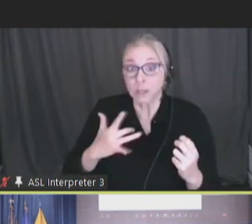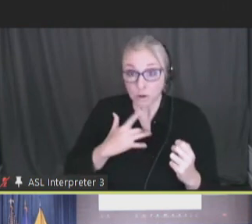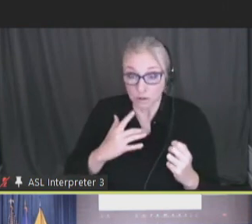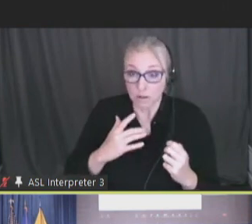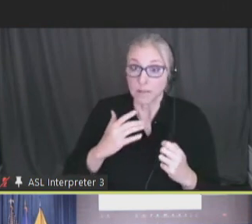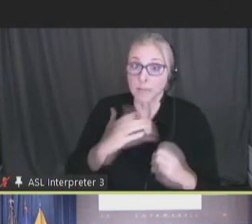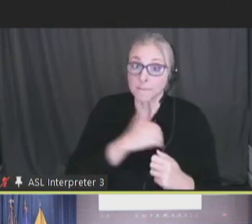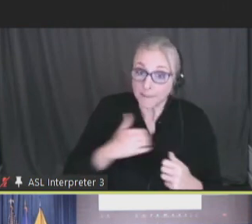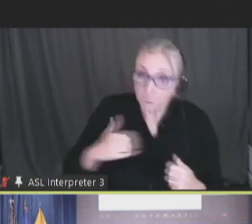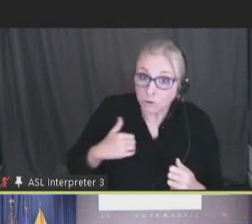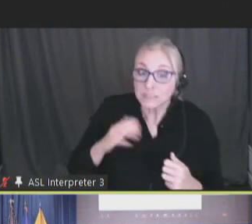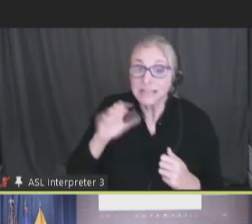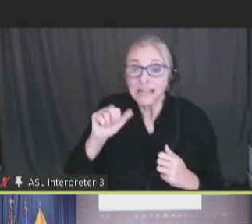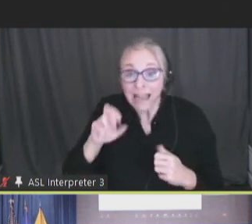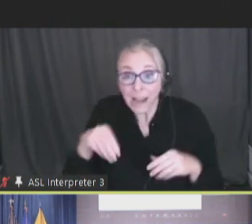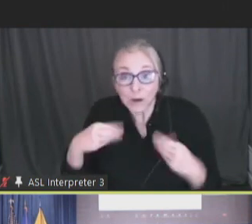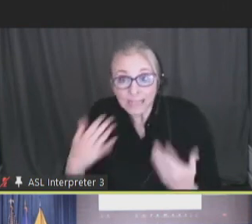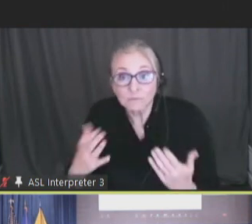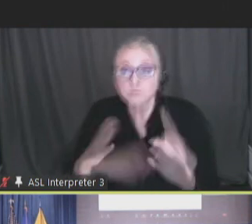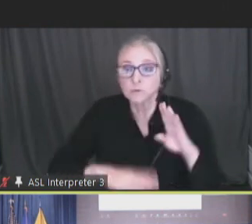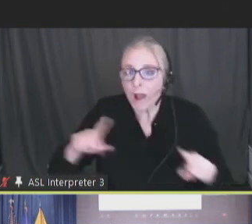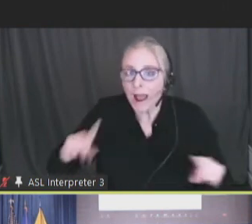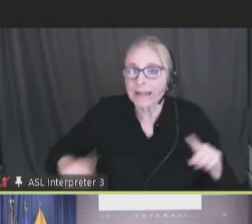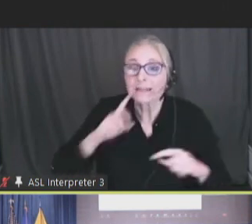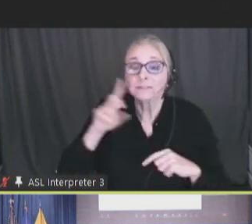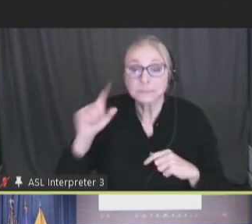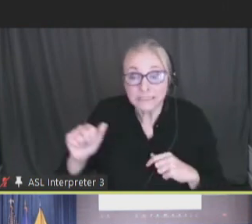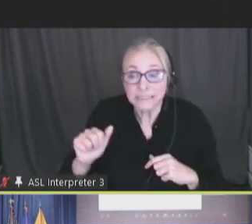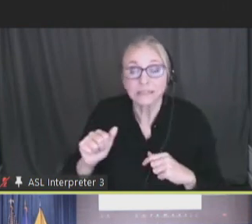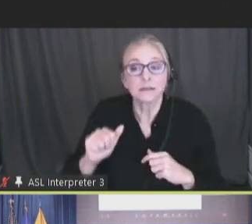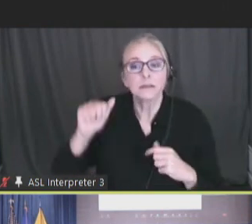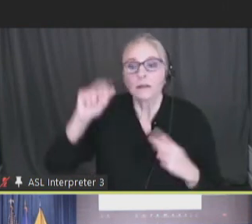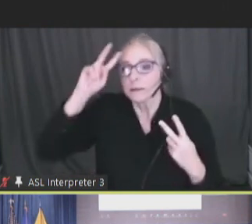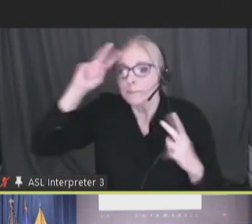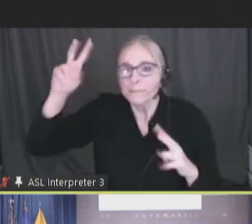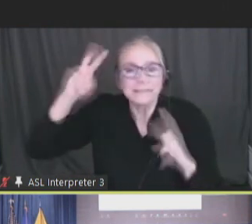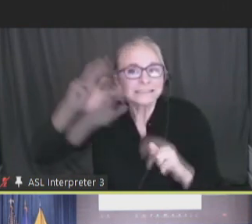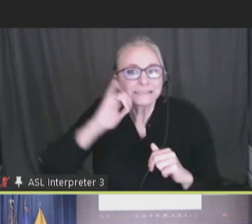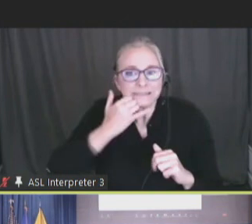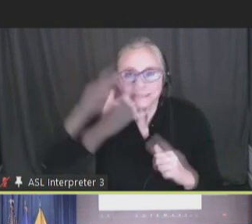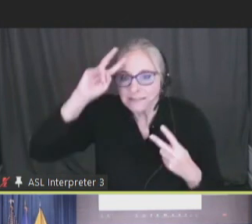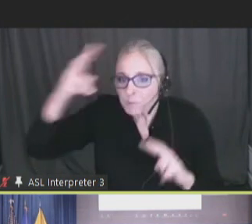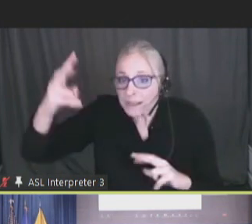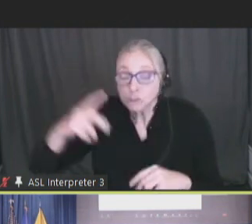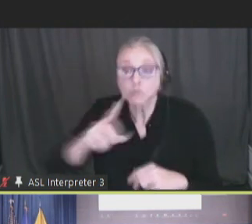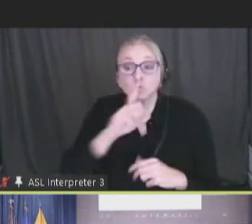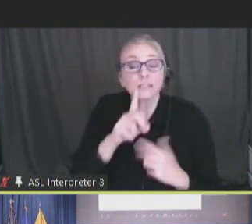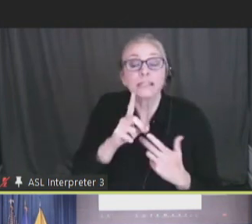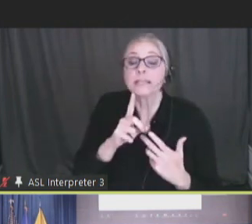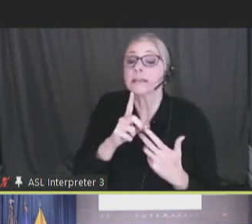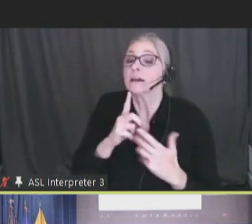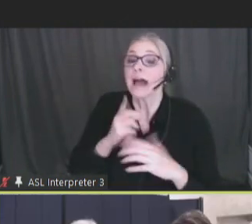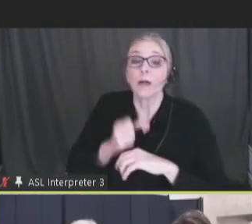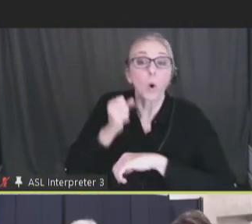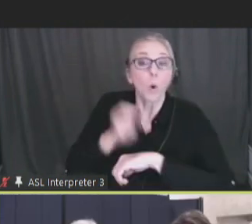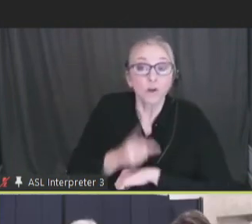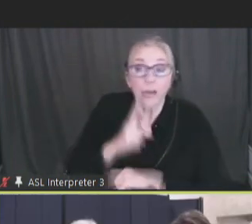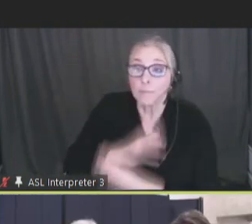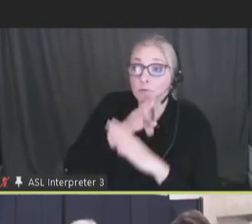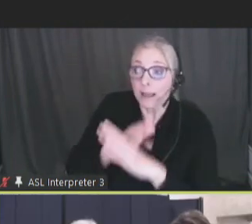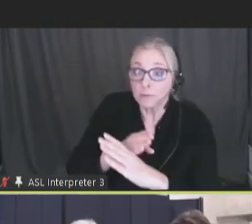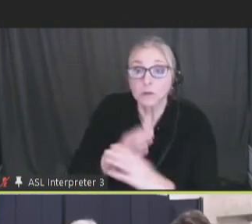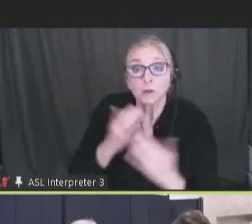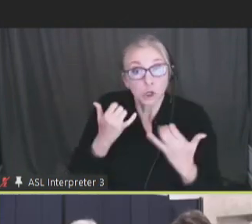in the various communities of disability are more susceptible to misinformation? What were some of the interventions that overcome these obstacles and are there current